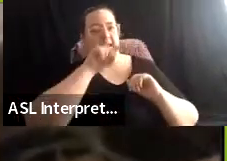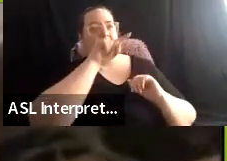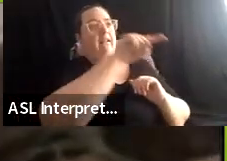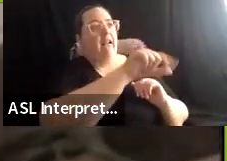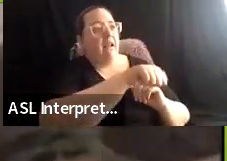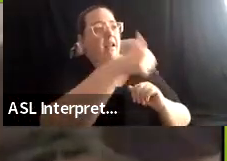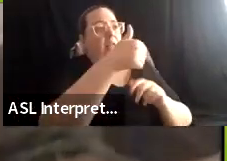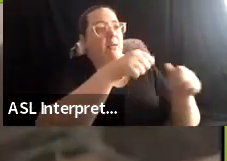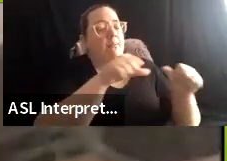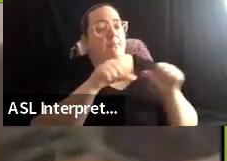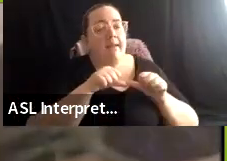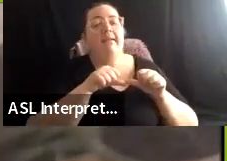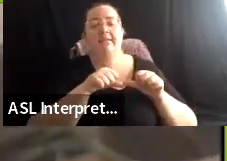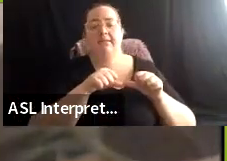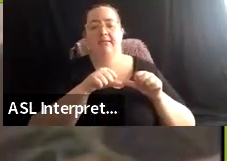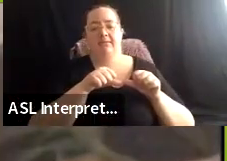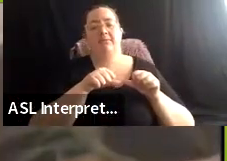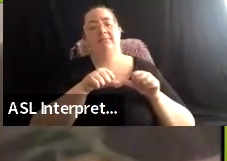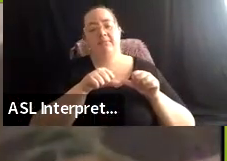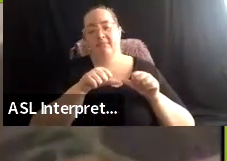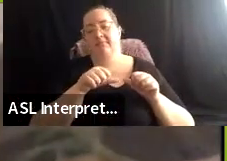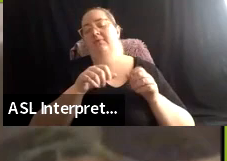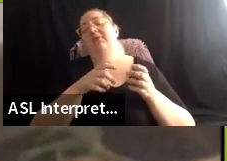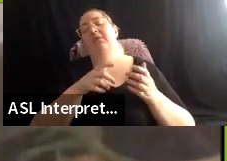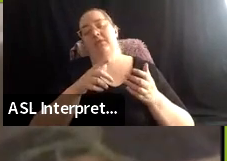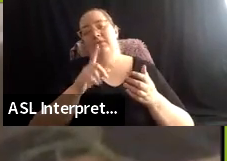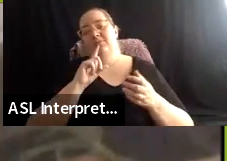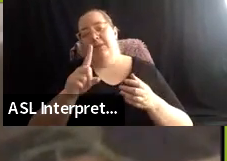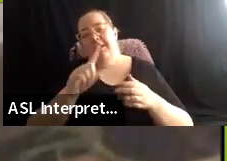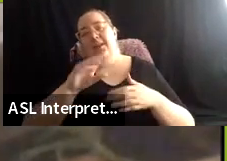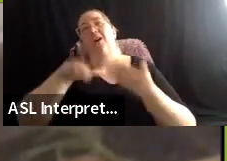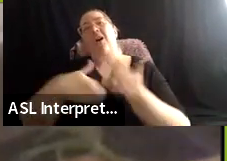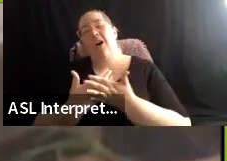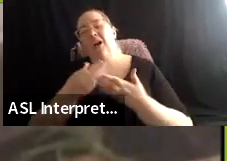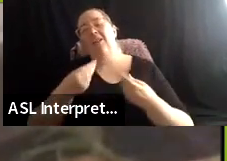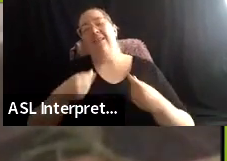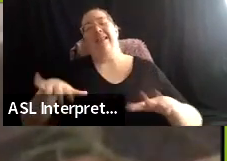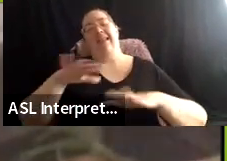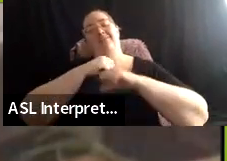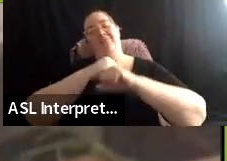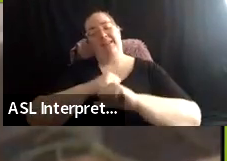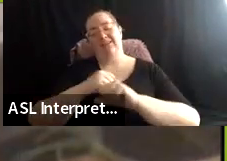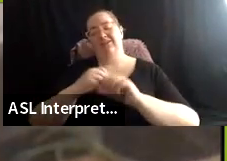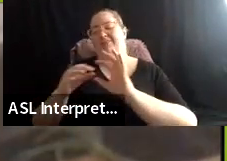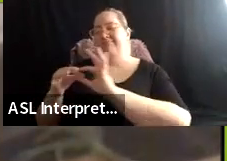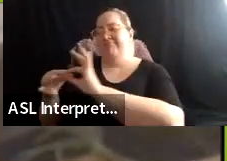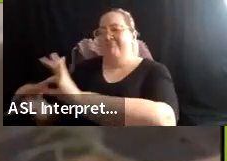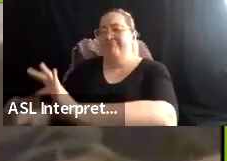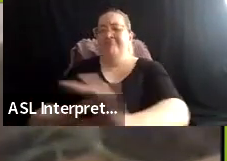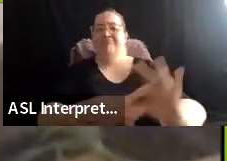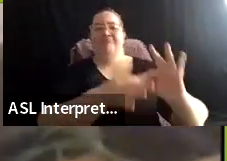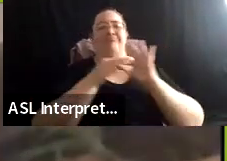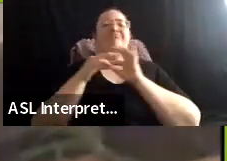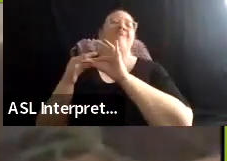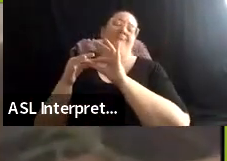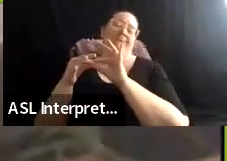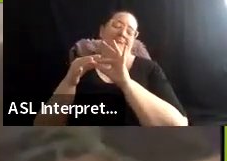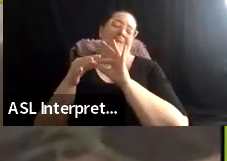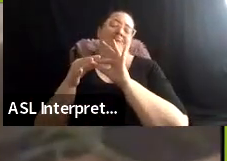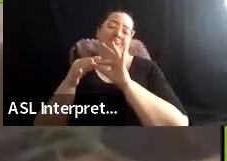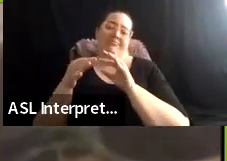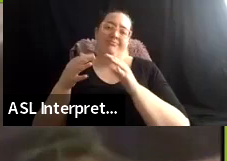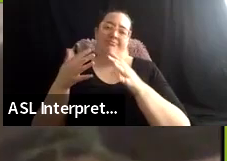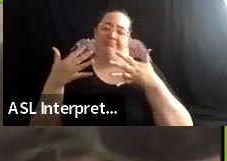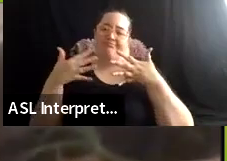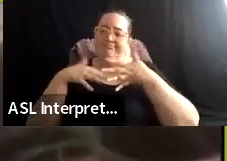when in reality all of our land protection efforts are deeply interconnected and deeply interwoven, and I think